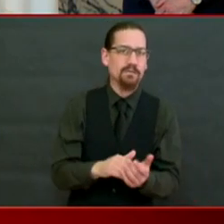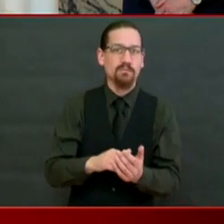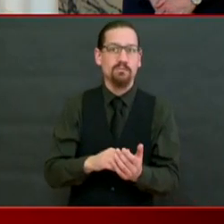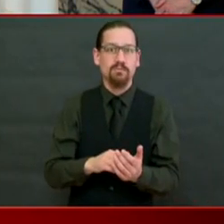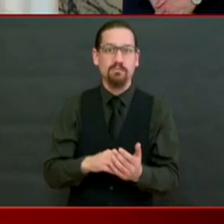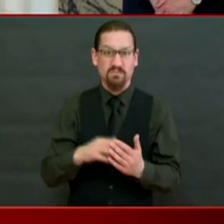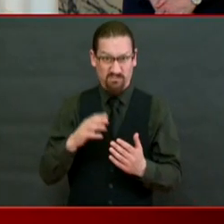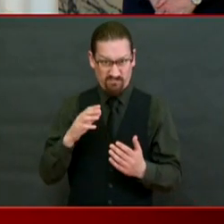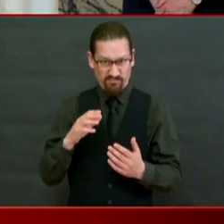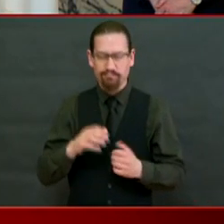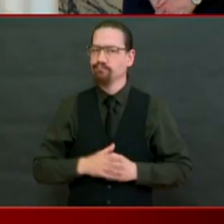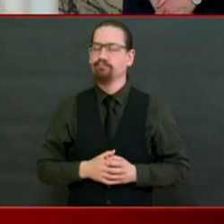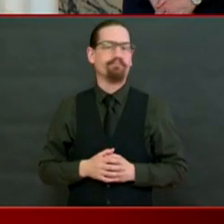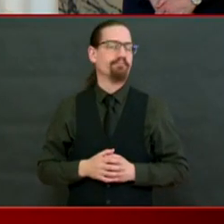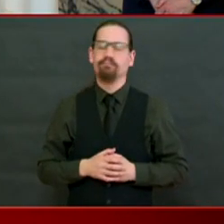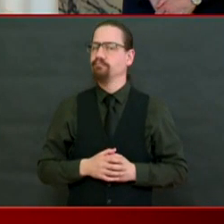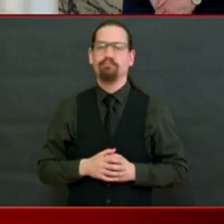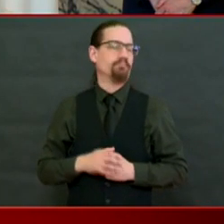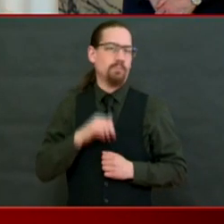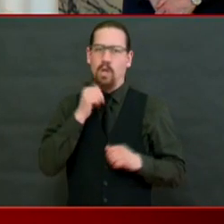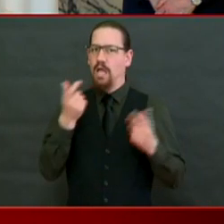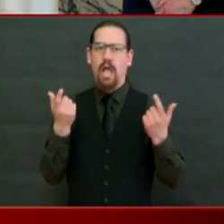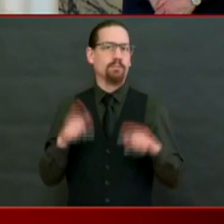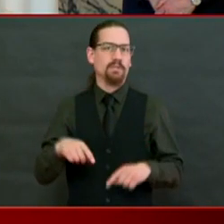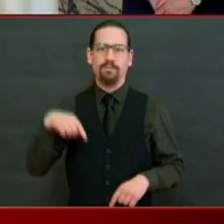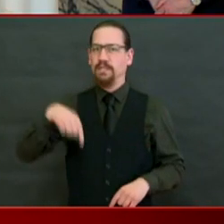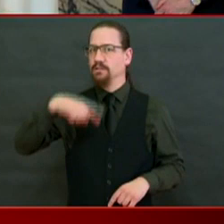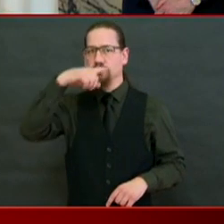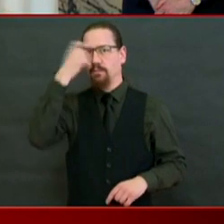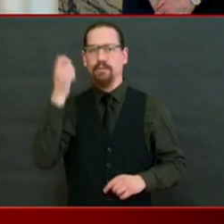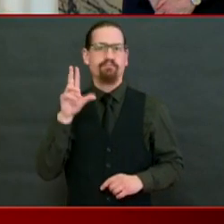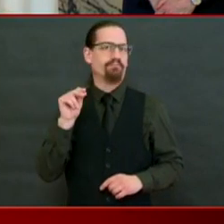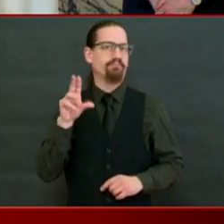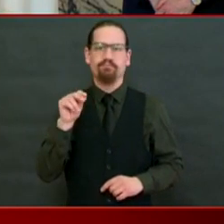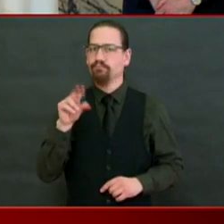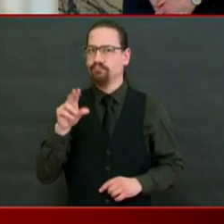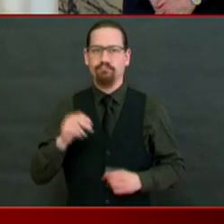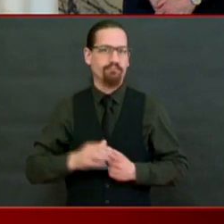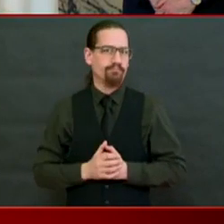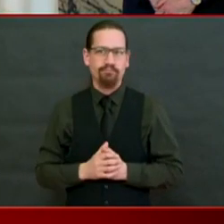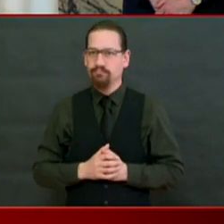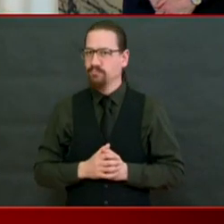of Rhode Island this summer with those people in person.